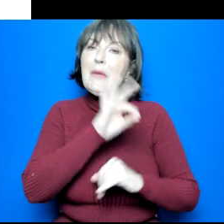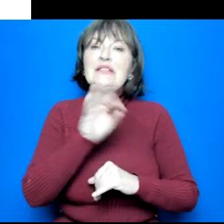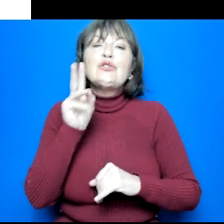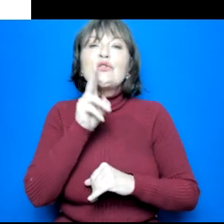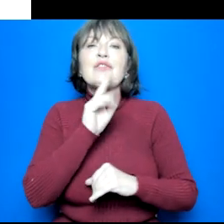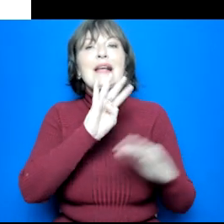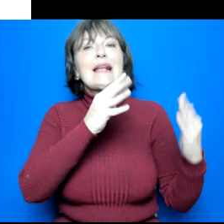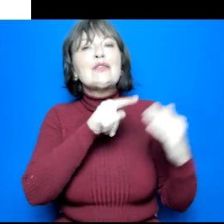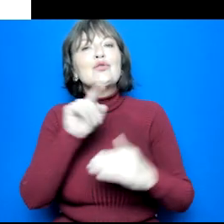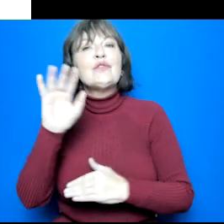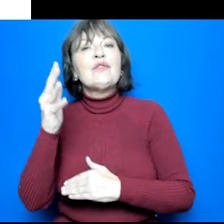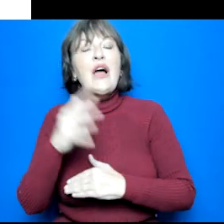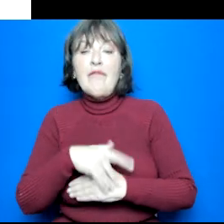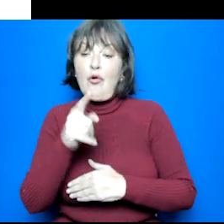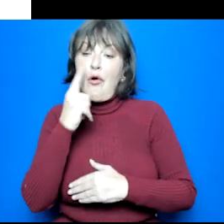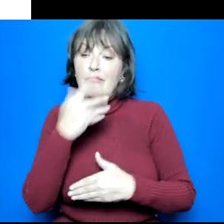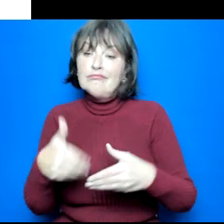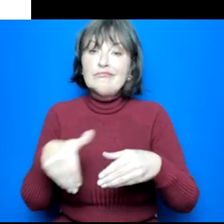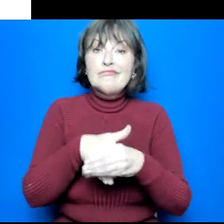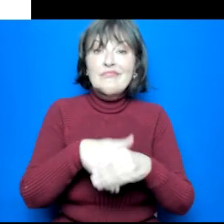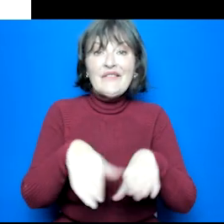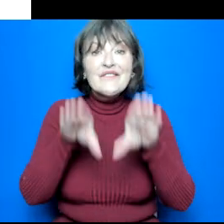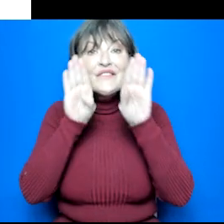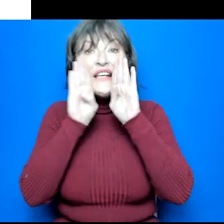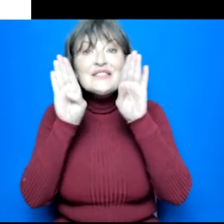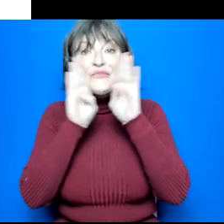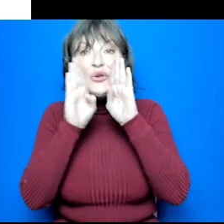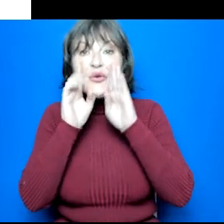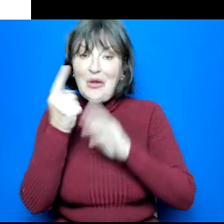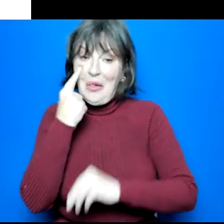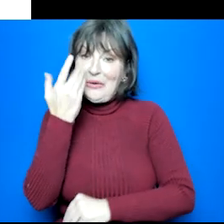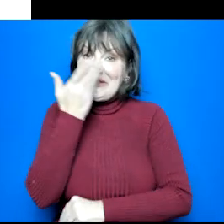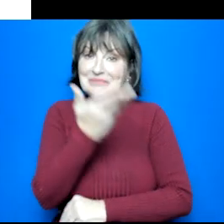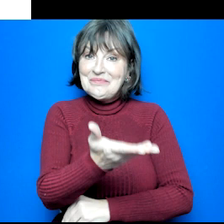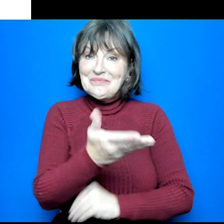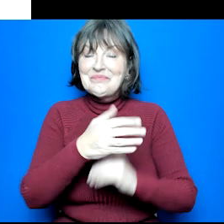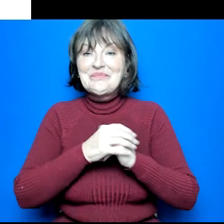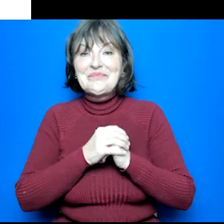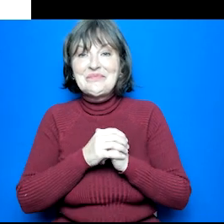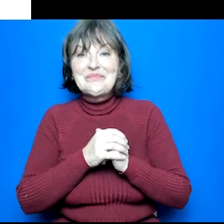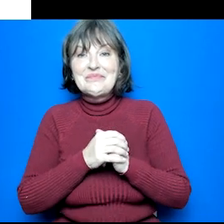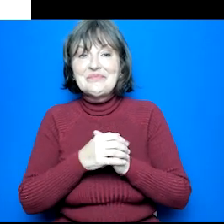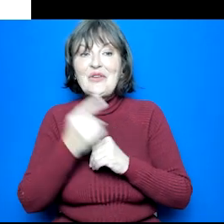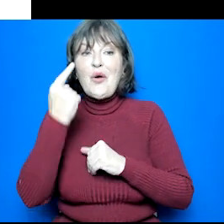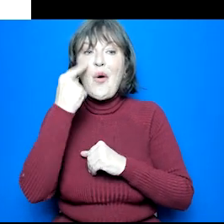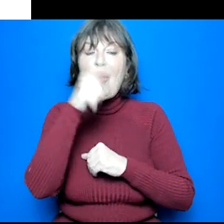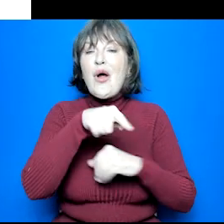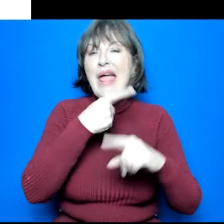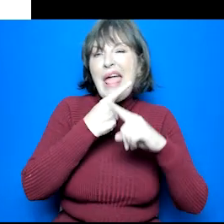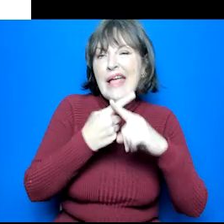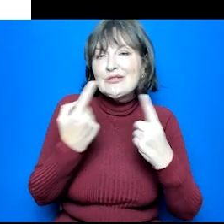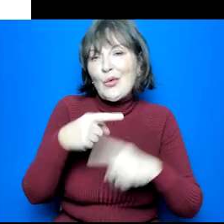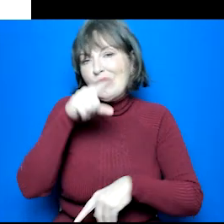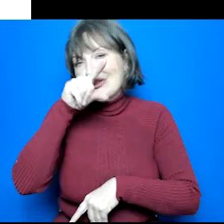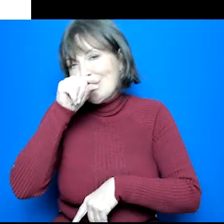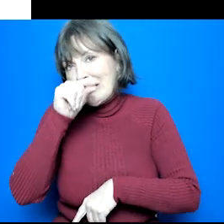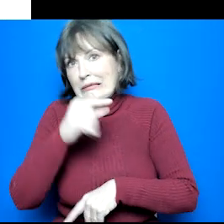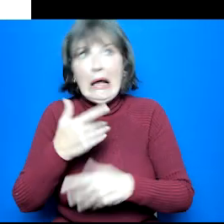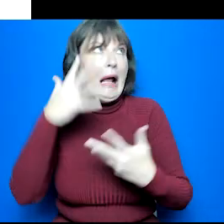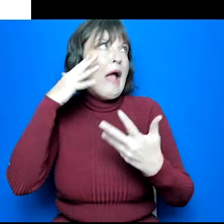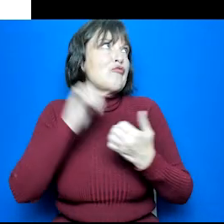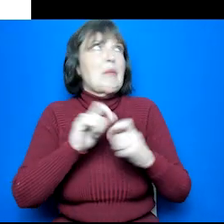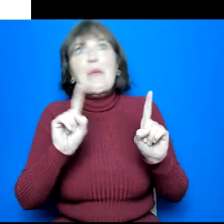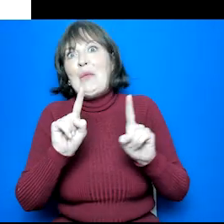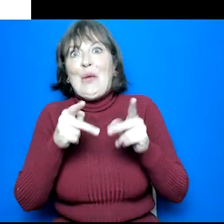or you can join us on facebook by searching facebook slash myworldofwork or over on x or twitter um